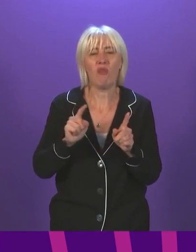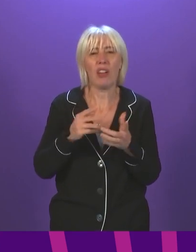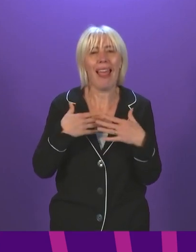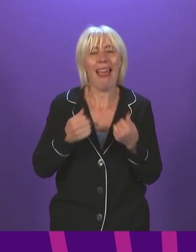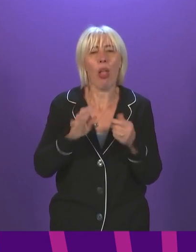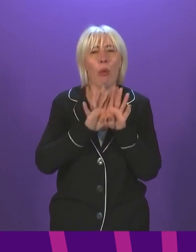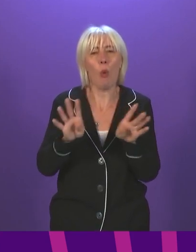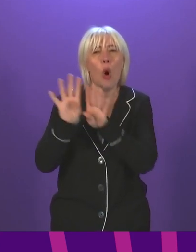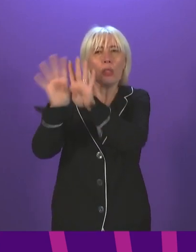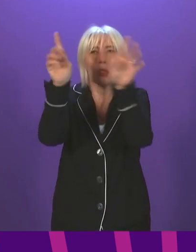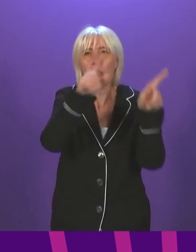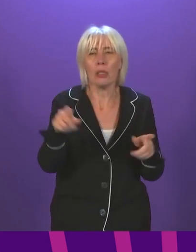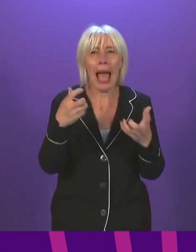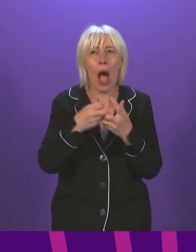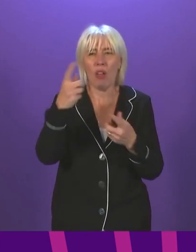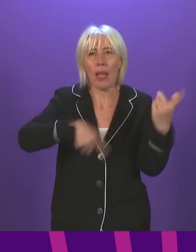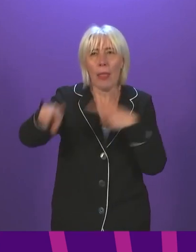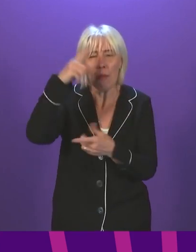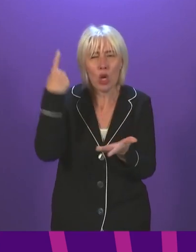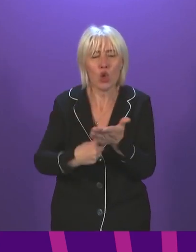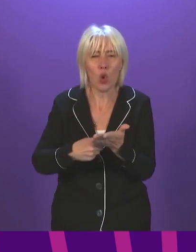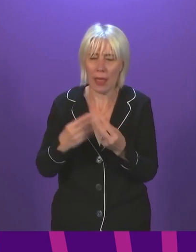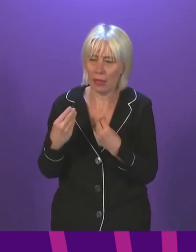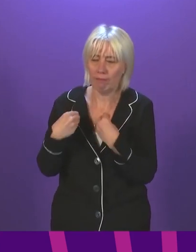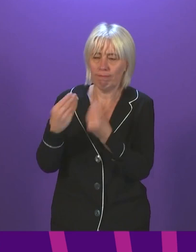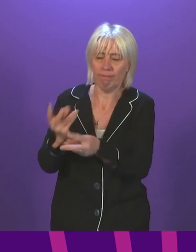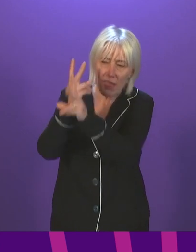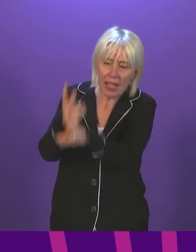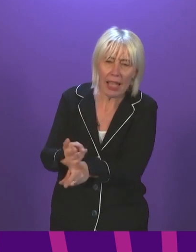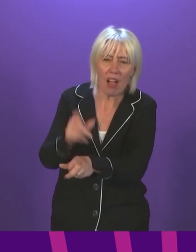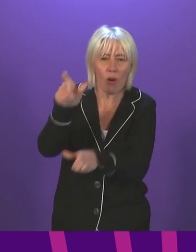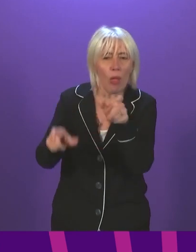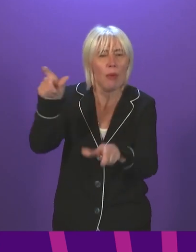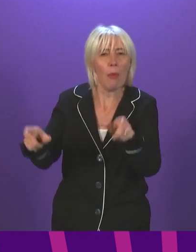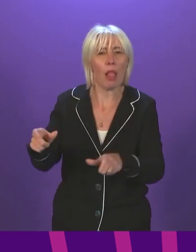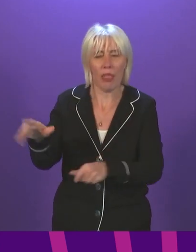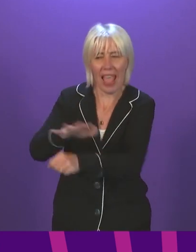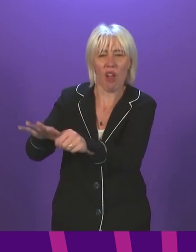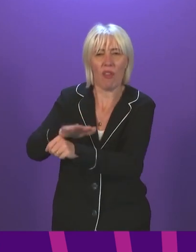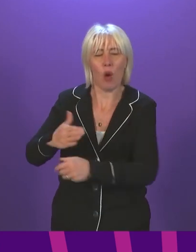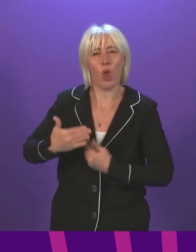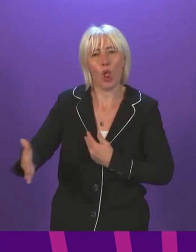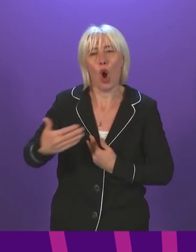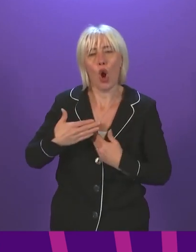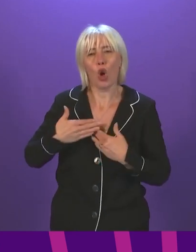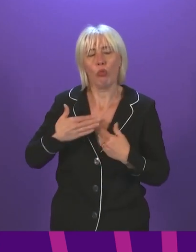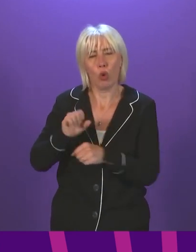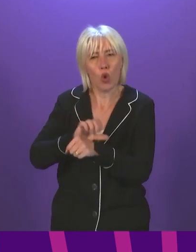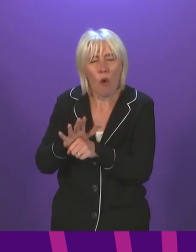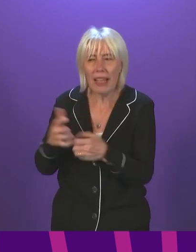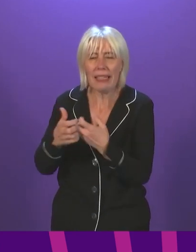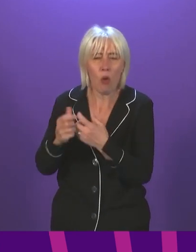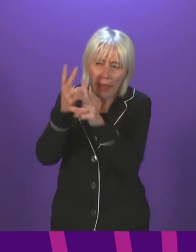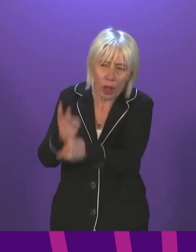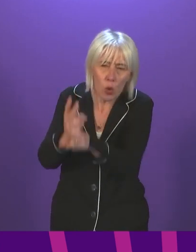to deliver the care that local people living with long COVID need? First Minister. I think James Dornan is absolutely right